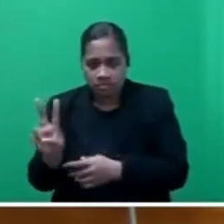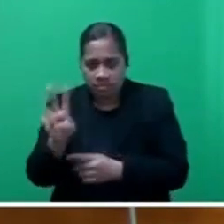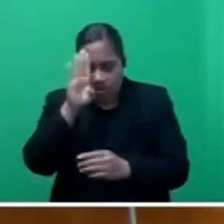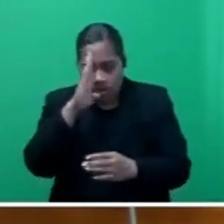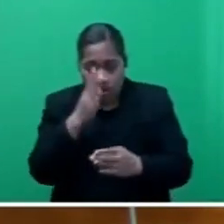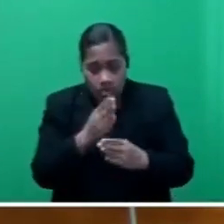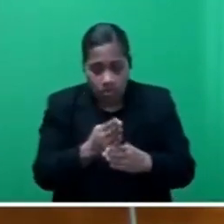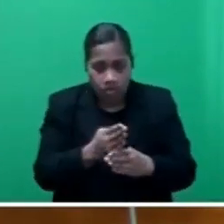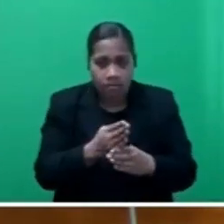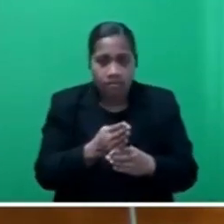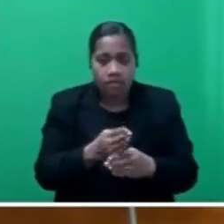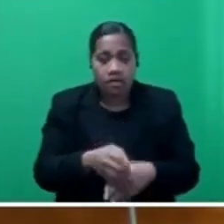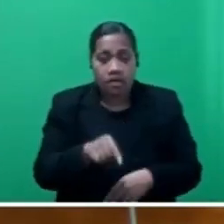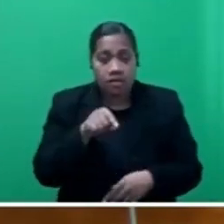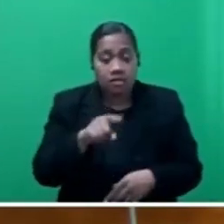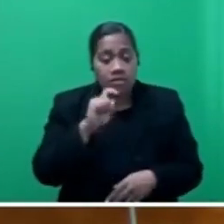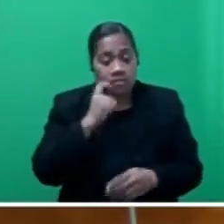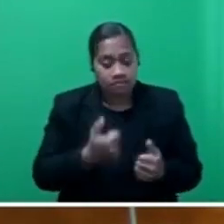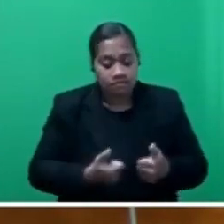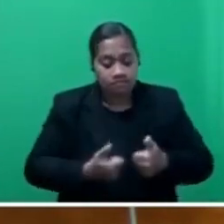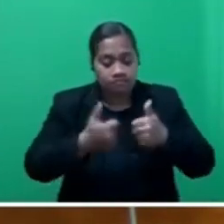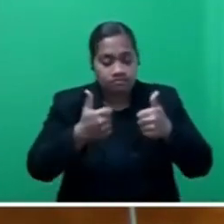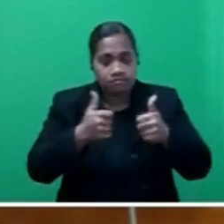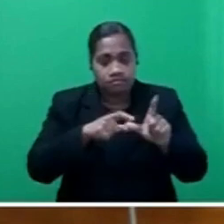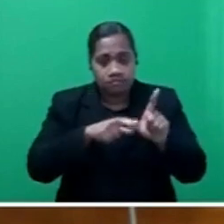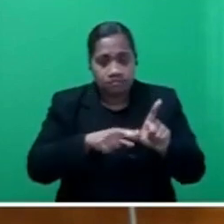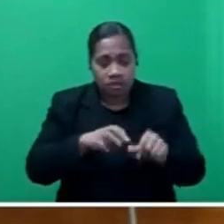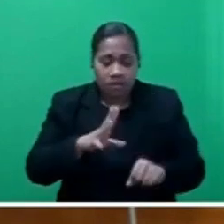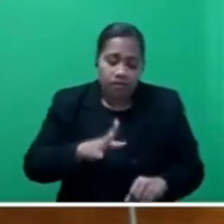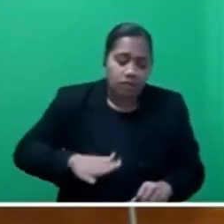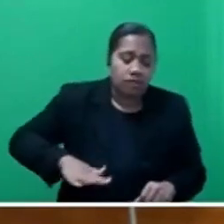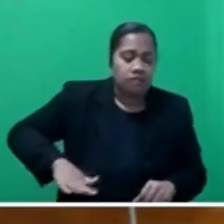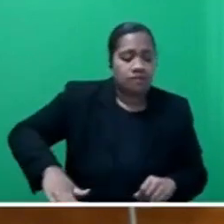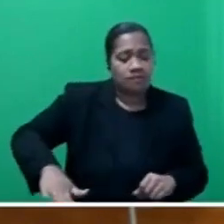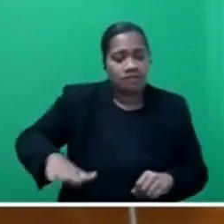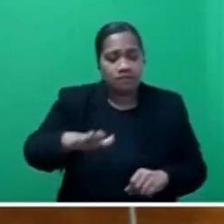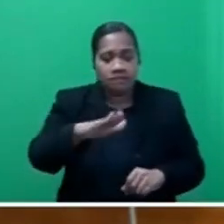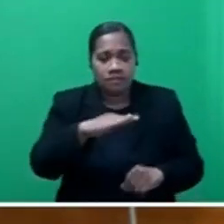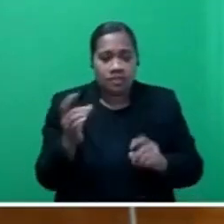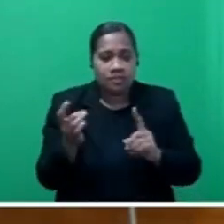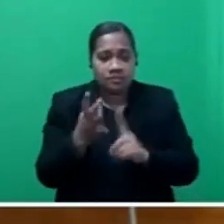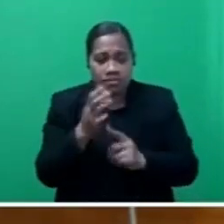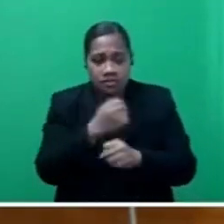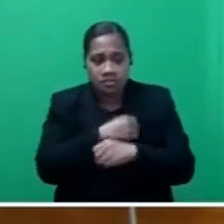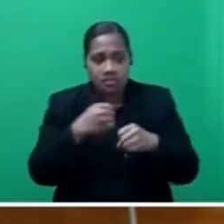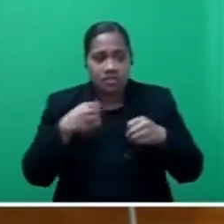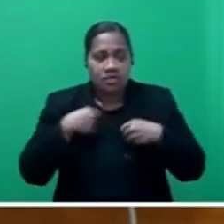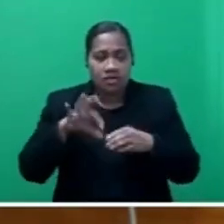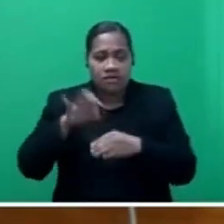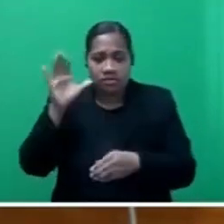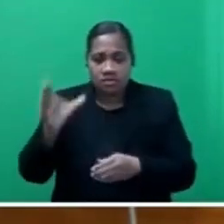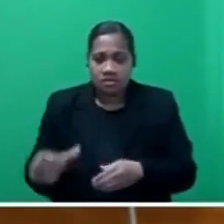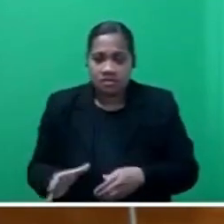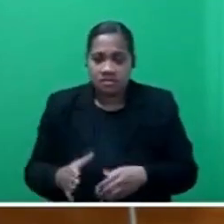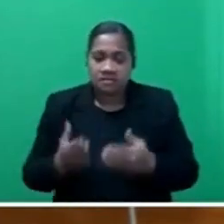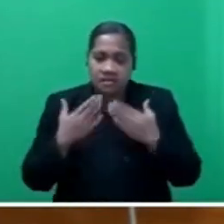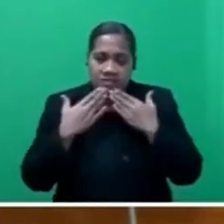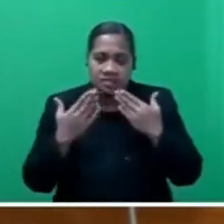sir, that this would be a good year for everyone especially our voters. Now we'll leave.